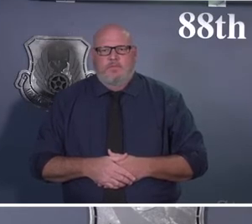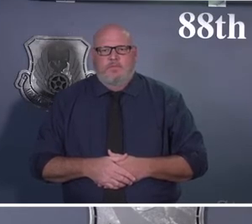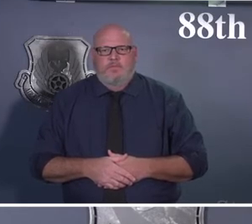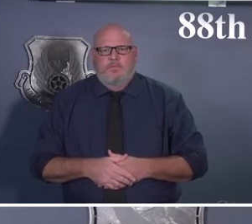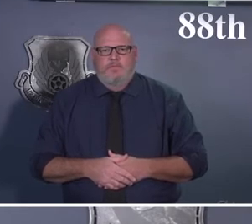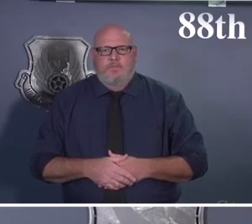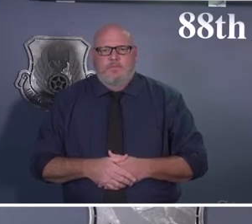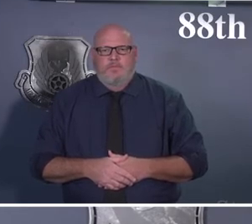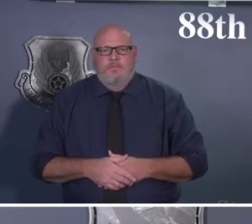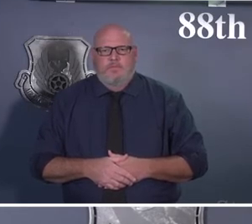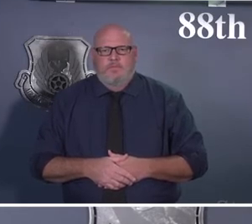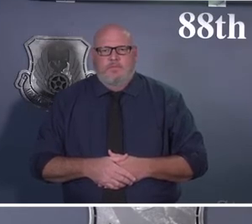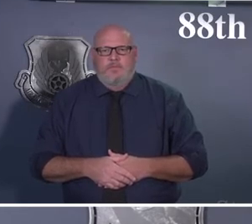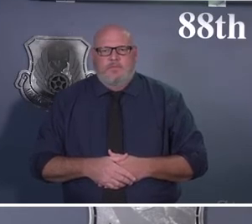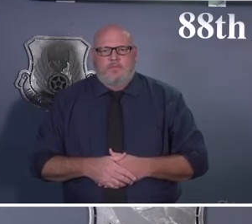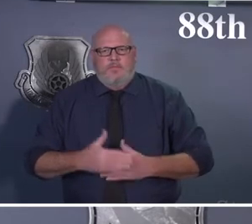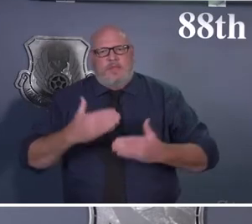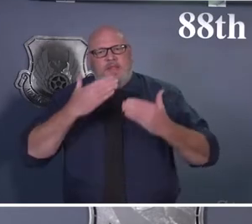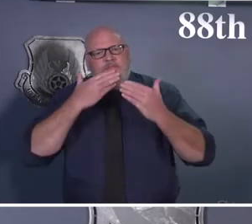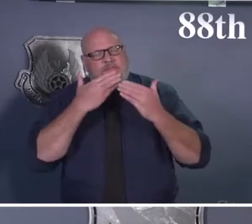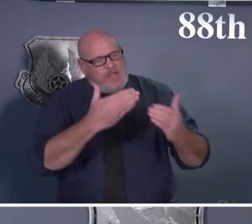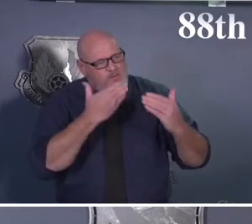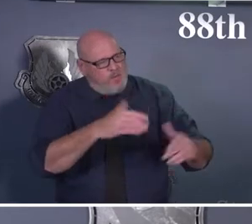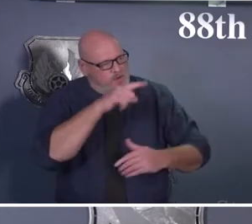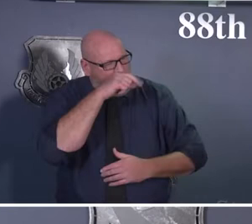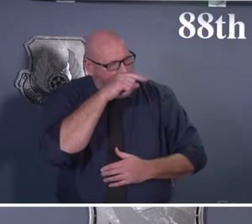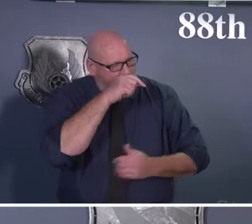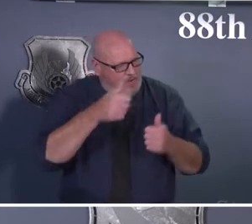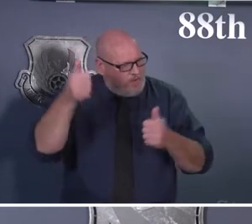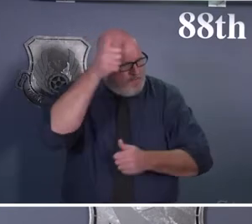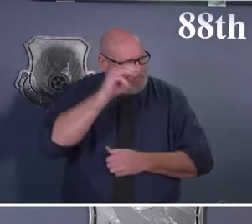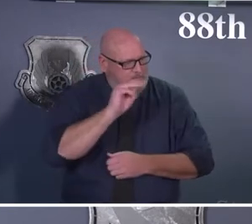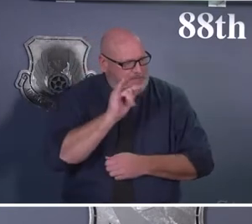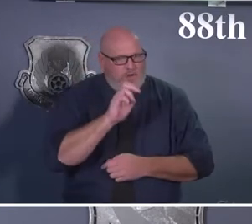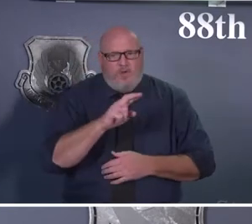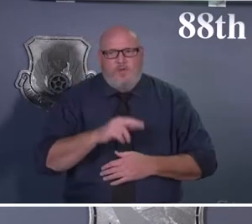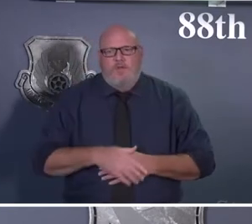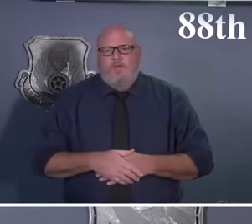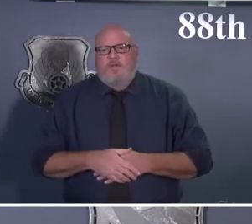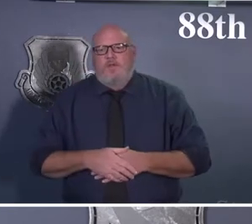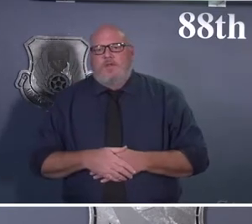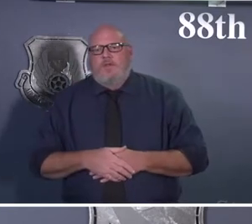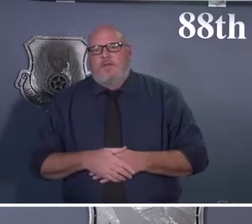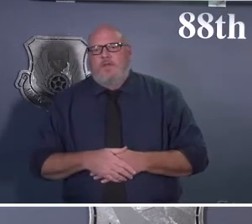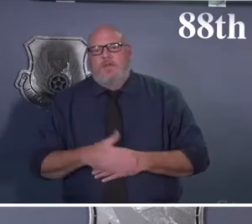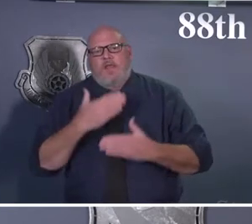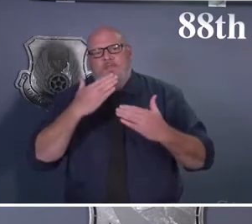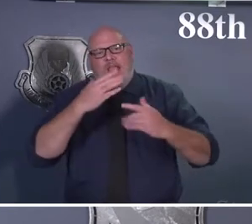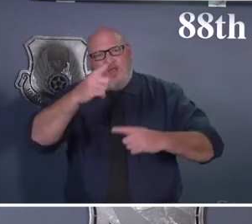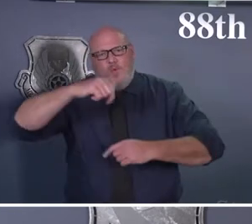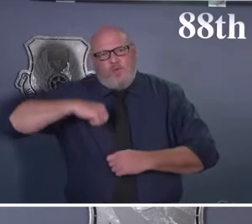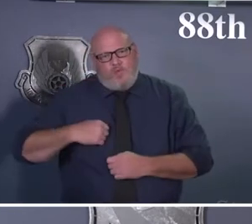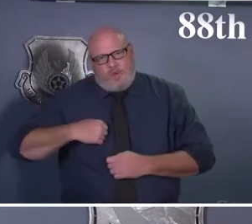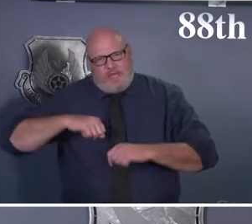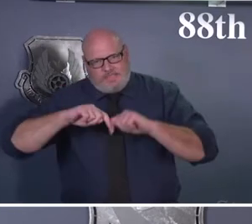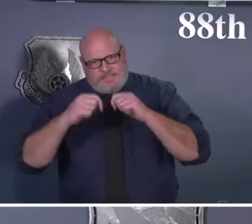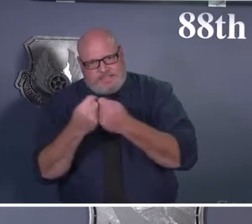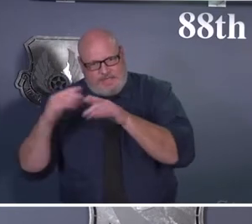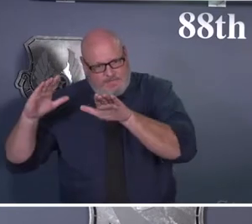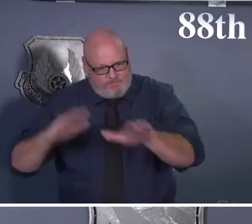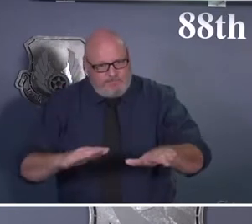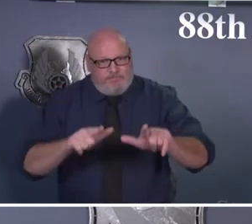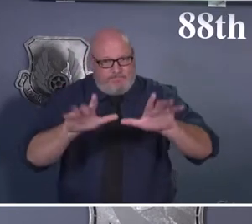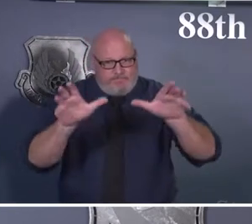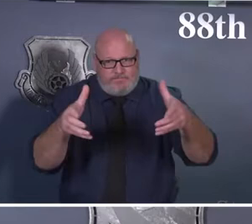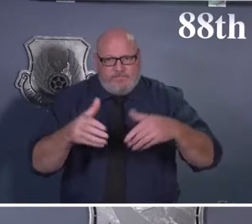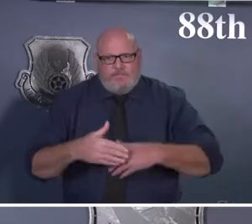Thank you, Colonel Miller and the wing leadership team for having me here. And good evening, Team Wright-Patterson. So one of the